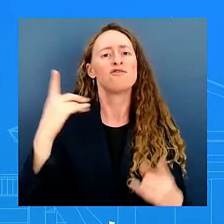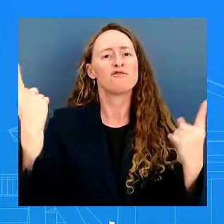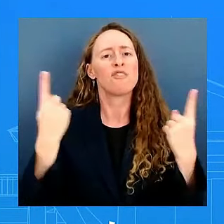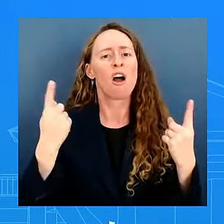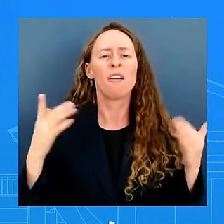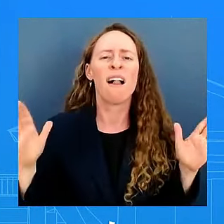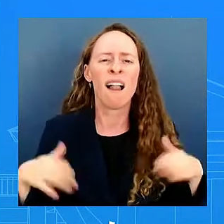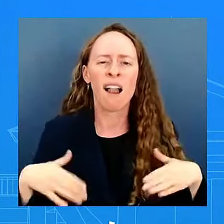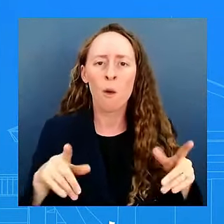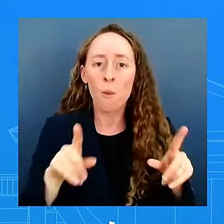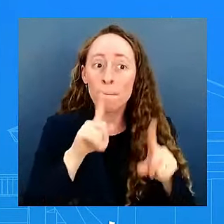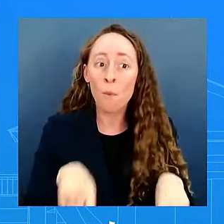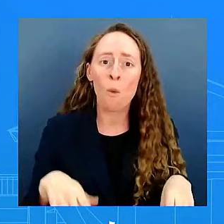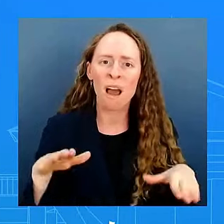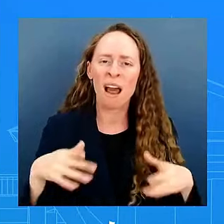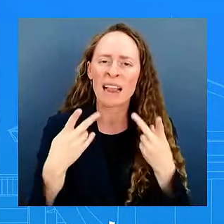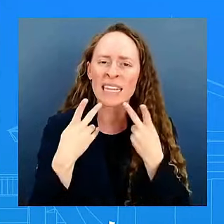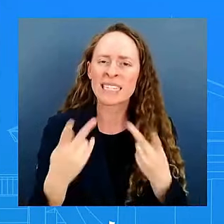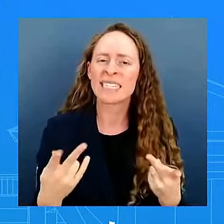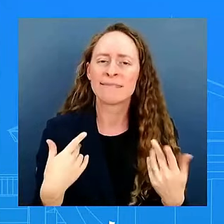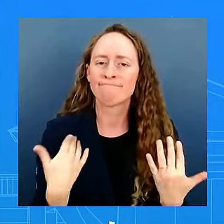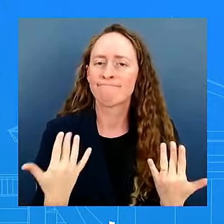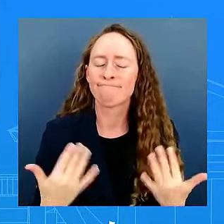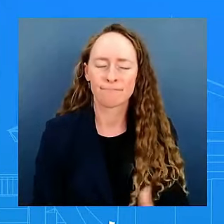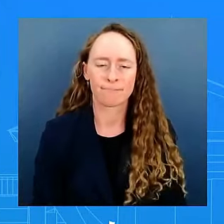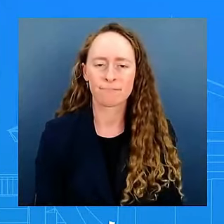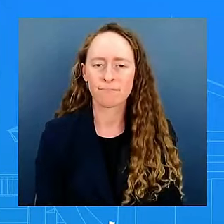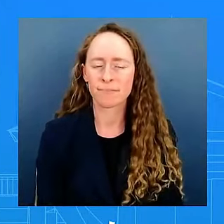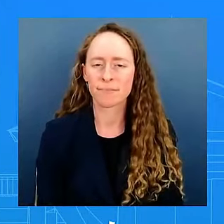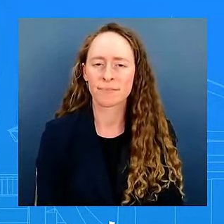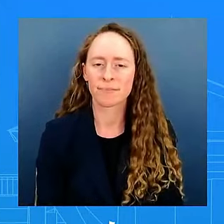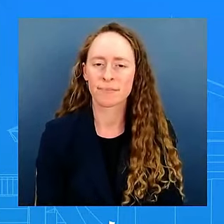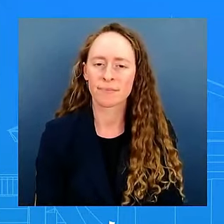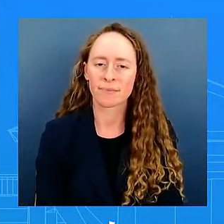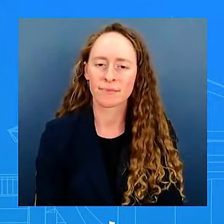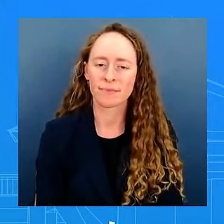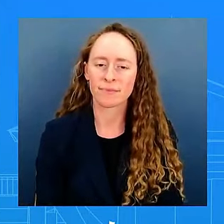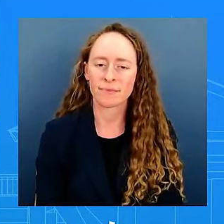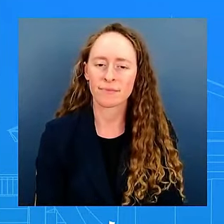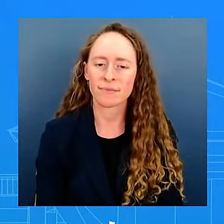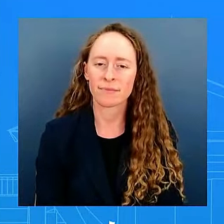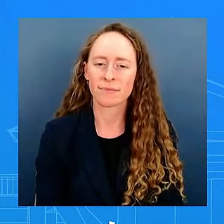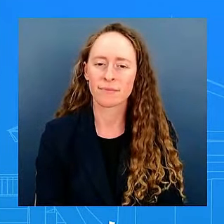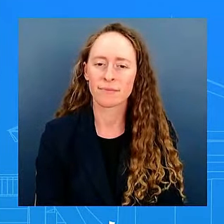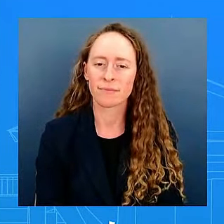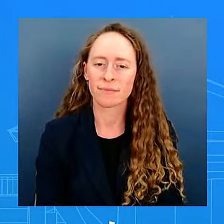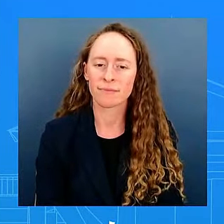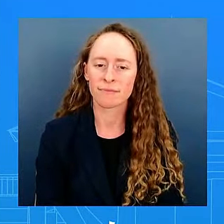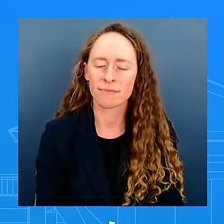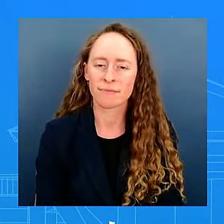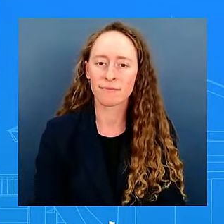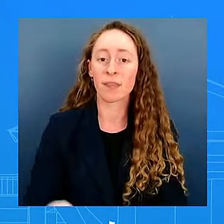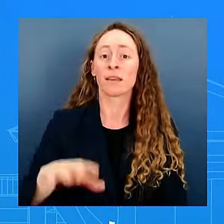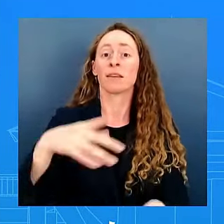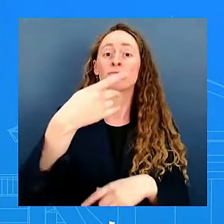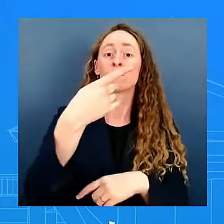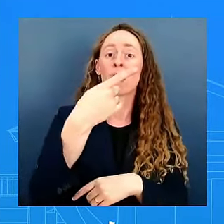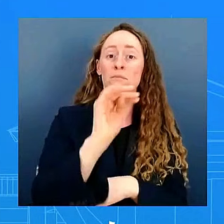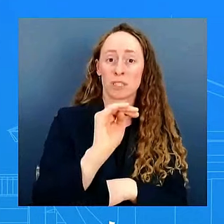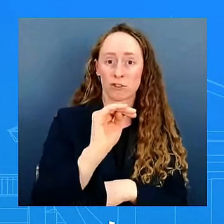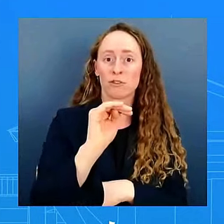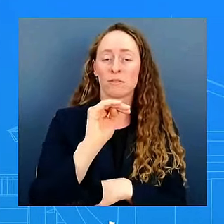that happens very quickly with respect to the meeting this afternoon we've reported that europe or european countries believe that iran has begun